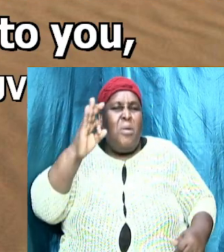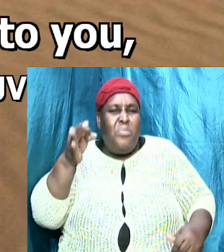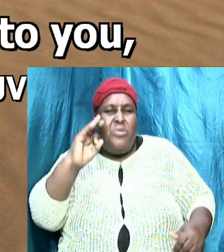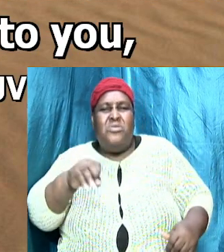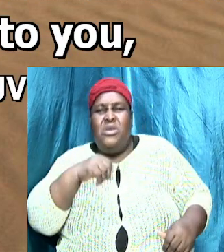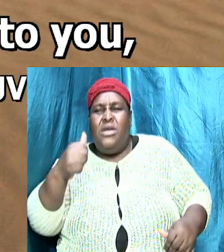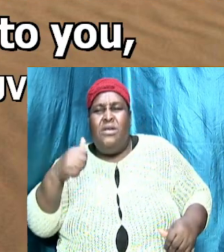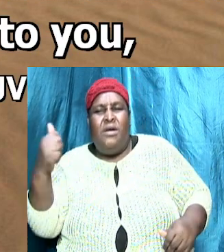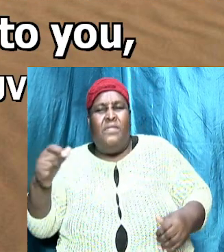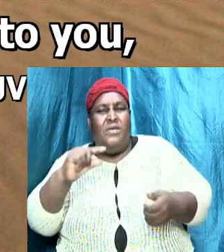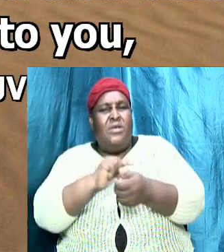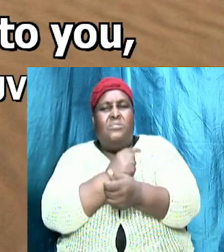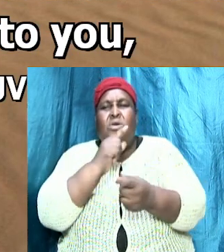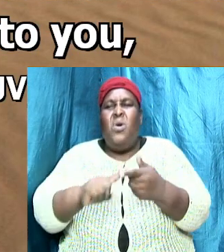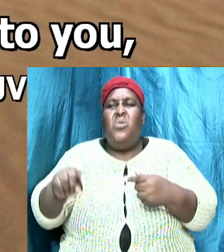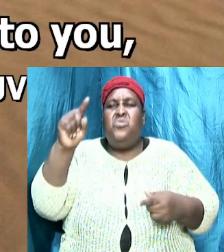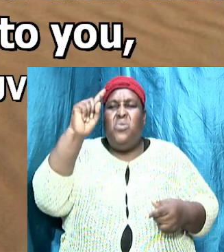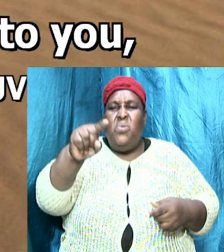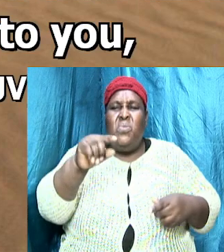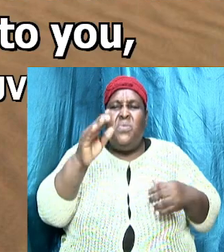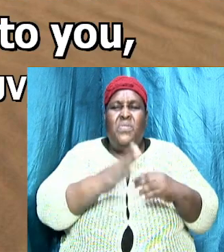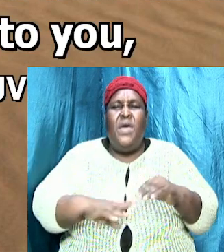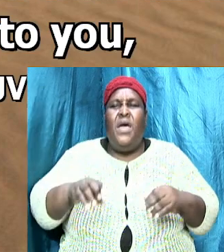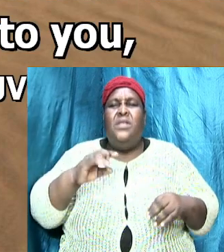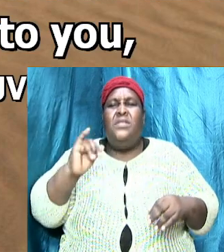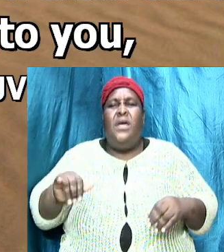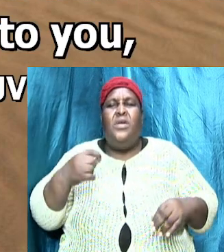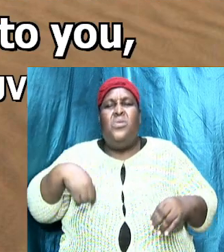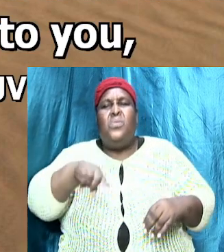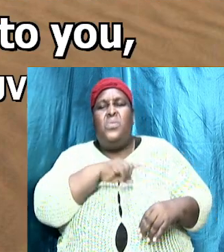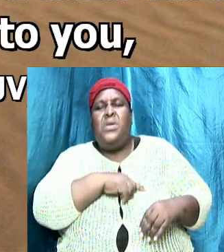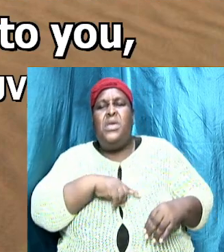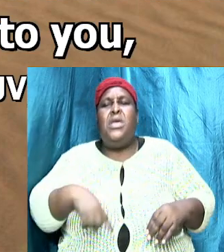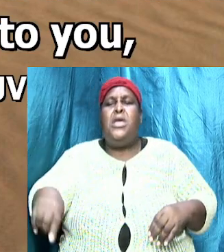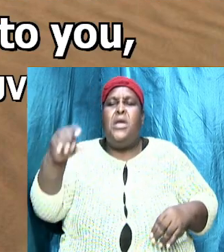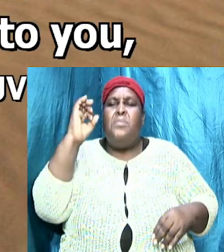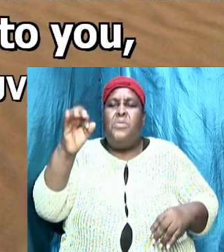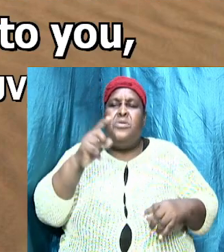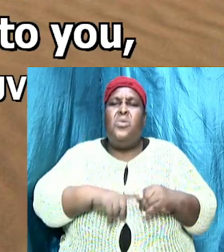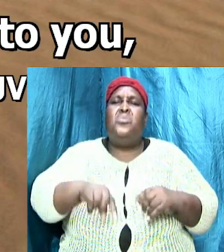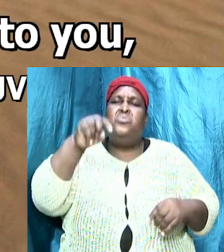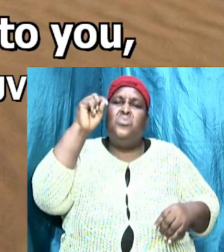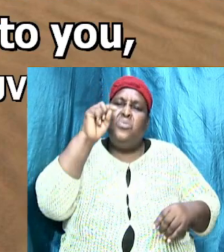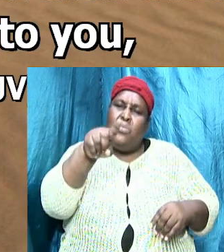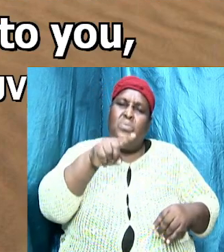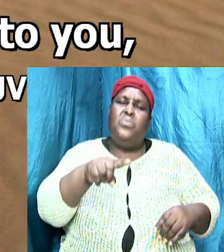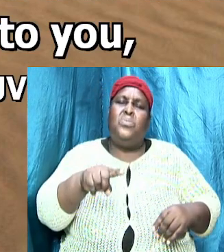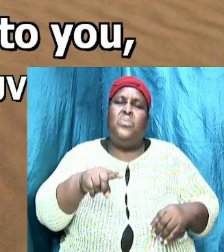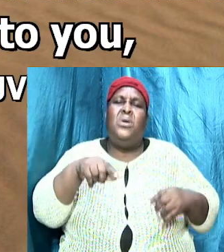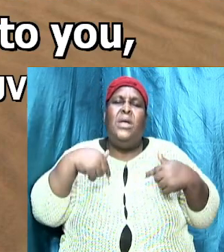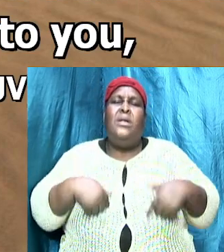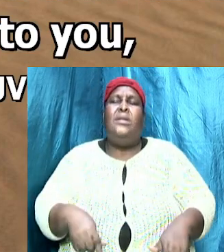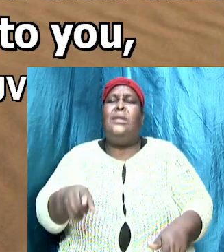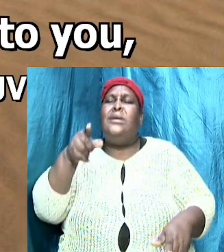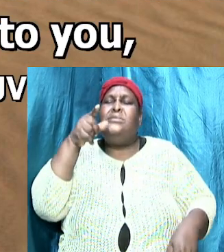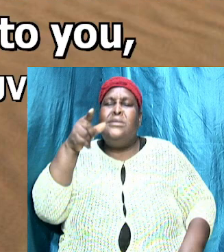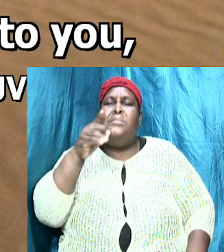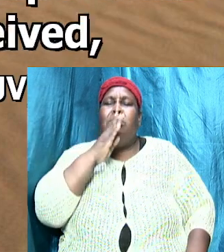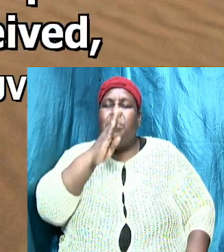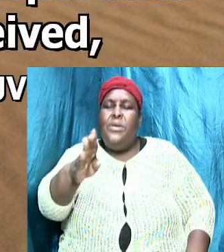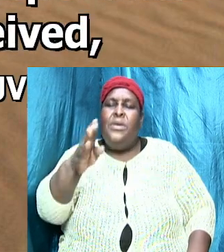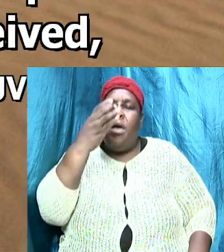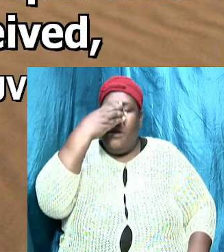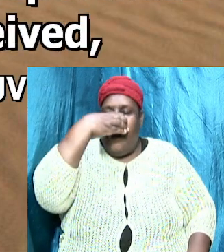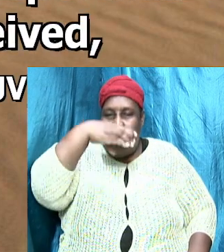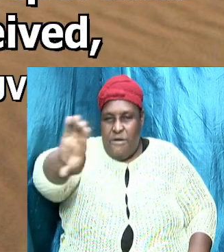preach any other gospel unto you than that which we have preached unto you let him be a curse you know what